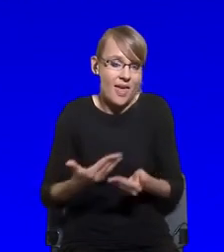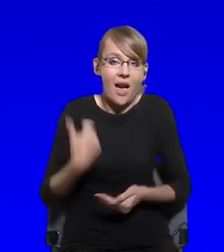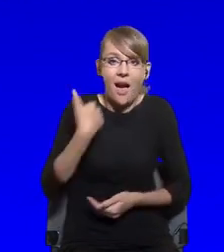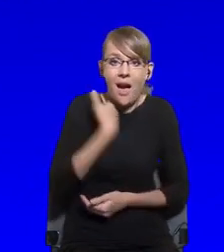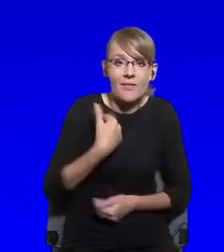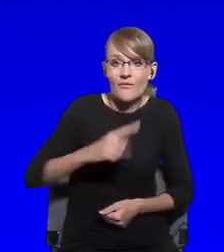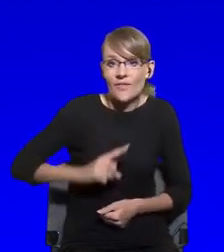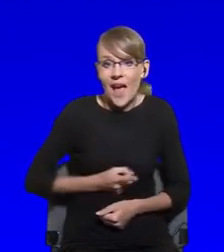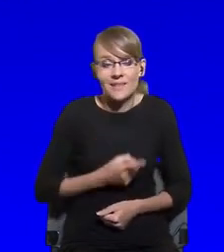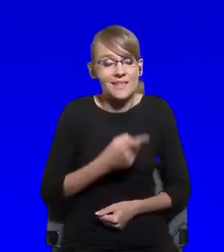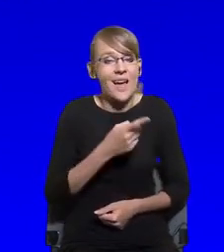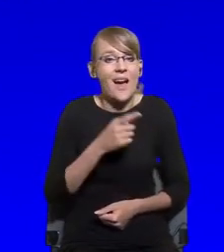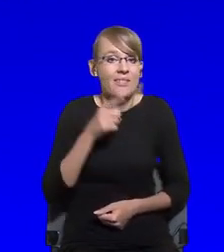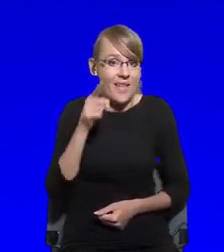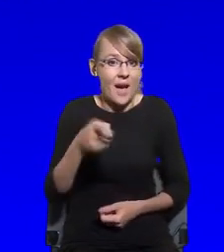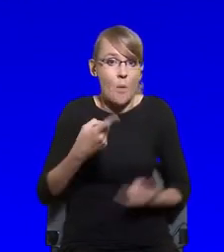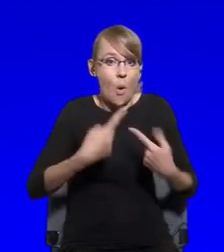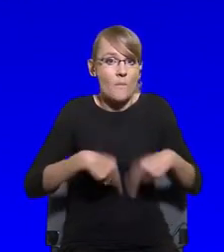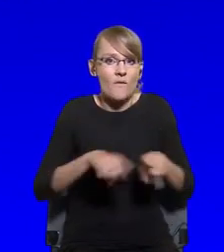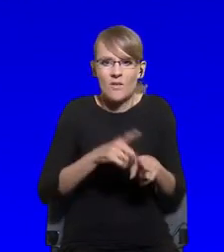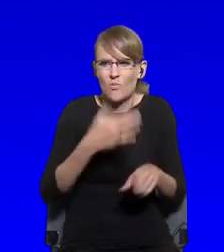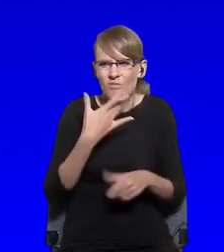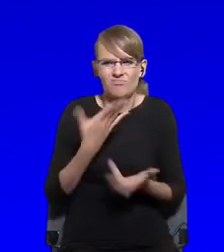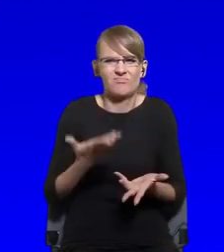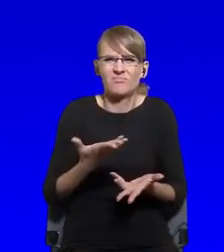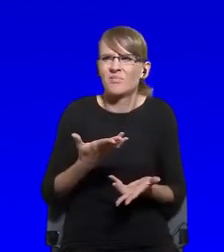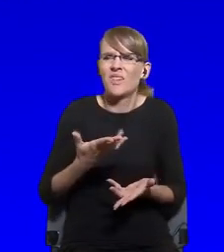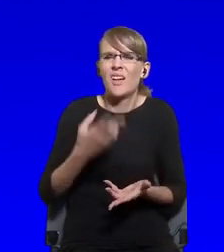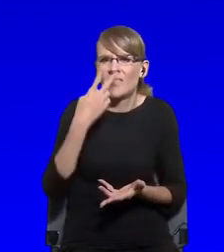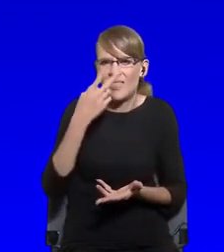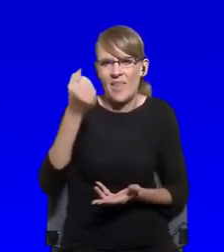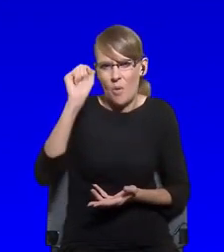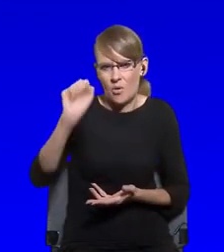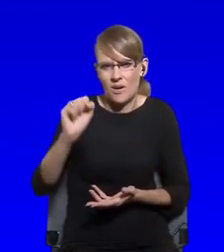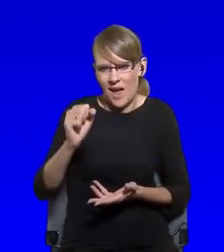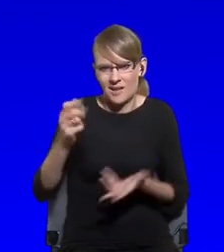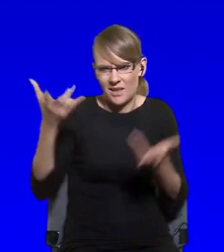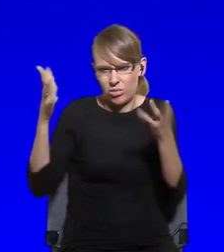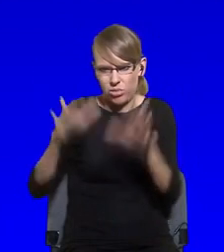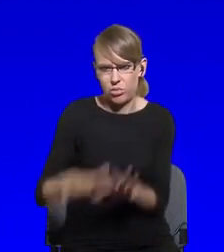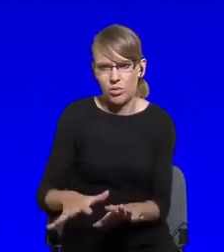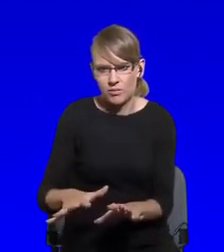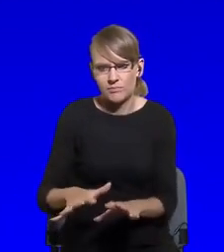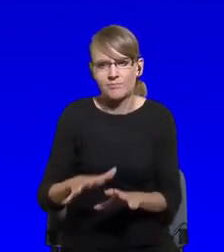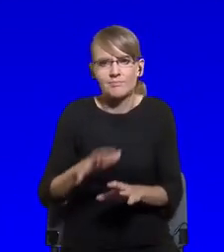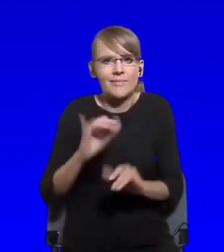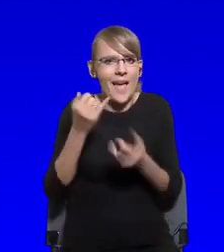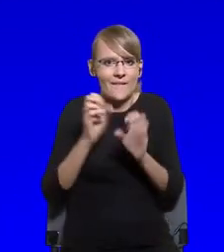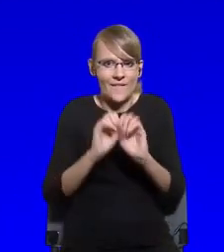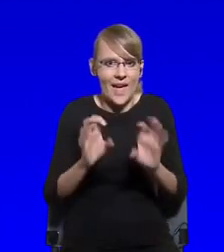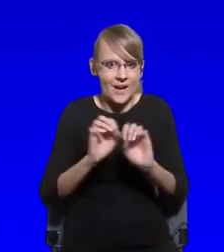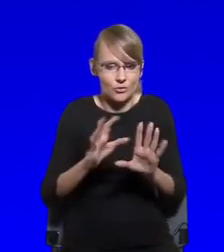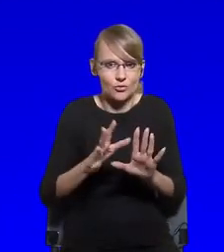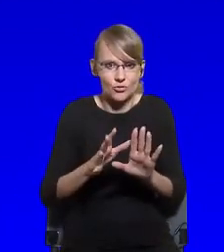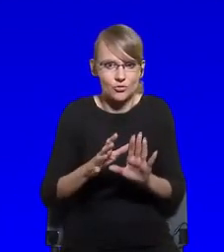How do you explain this paradox? And especially in the times of COVID, it may be